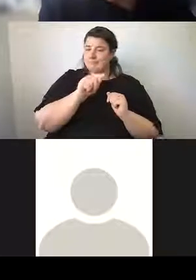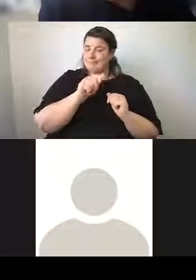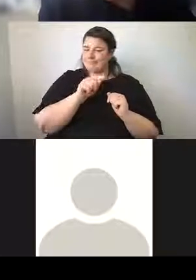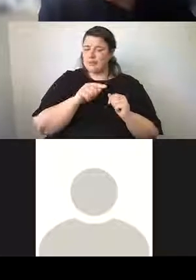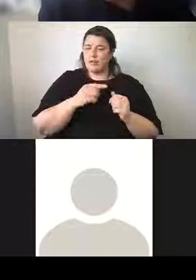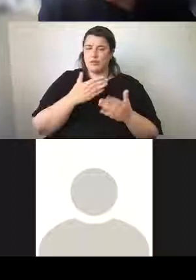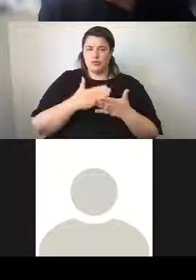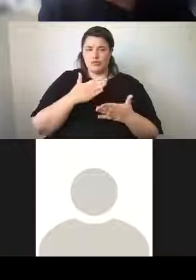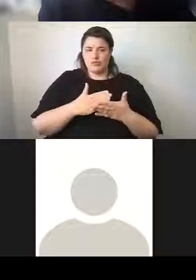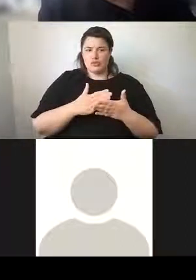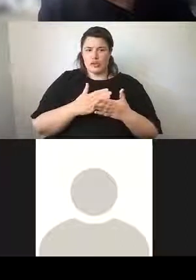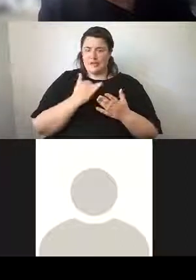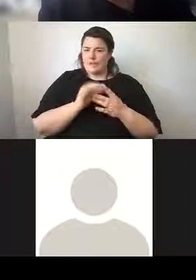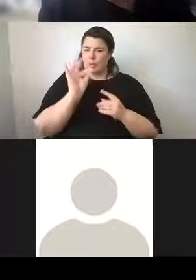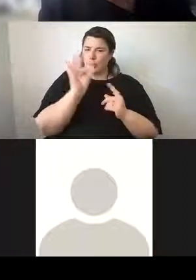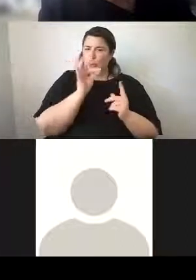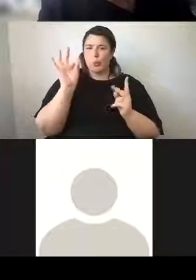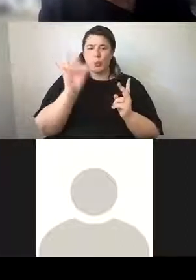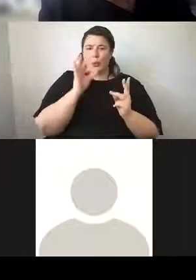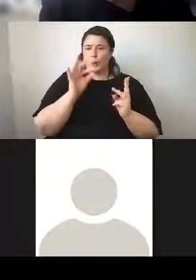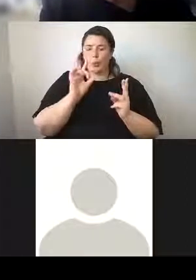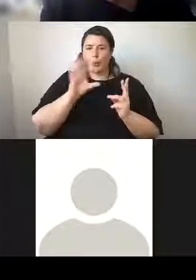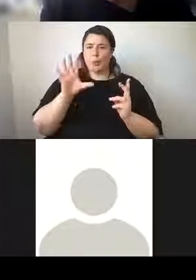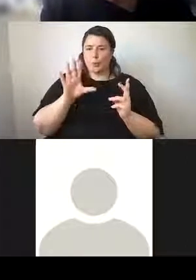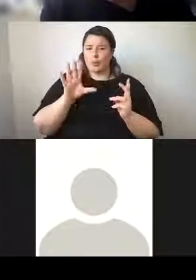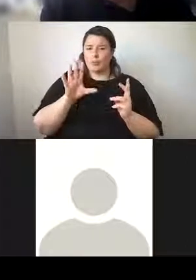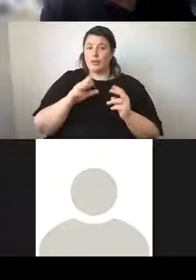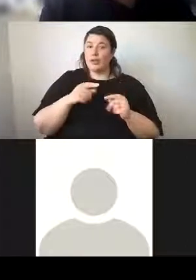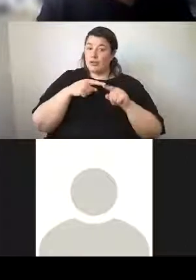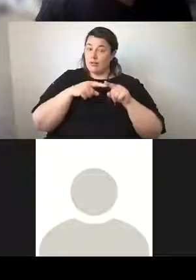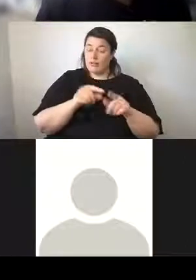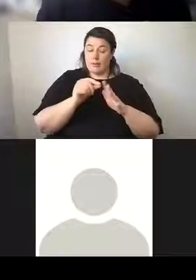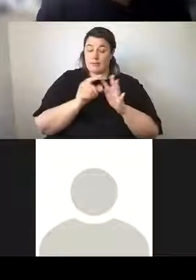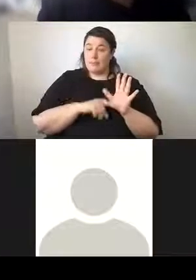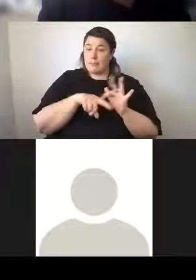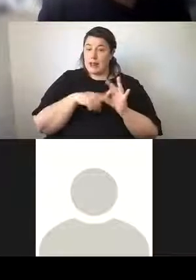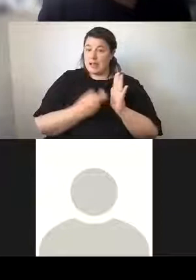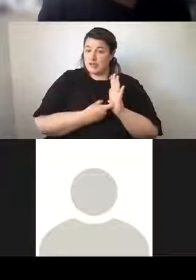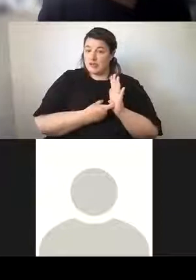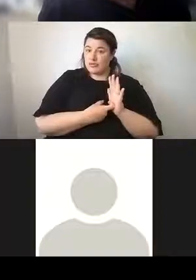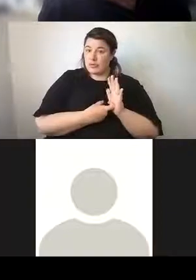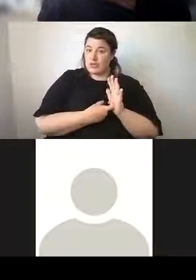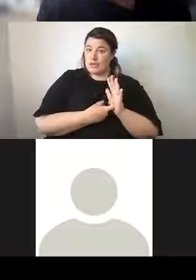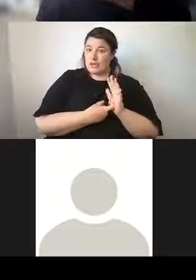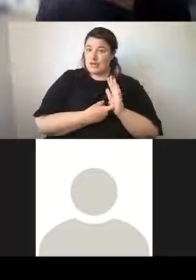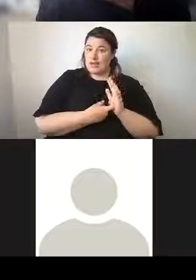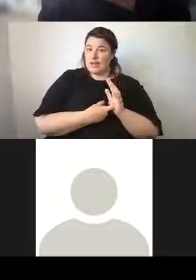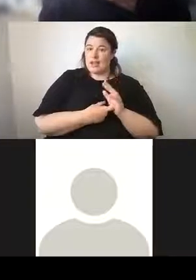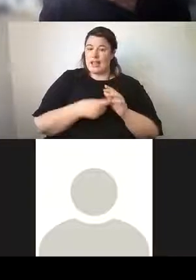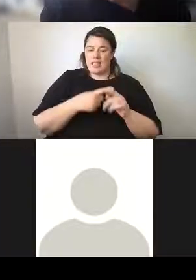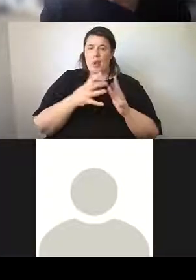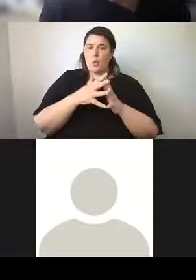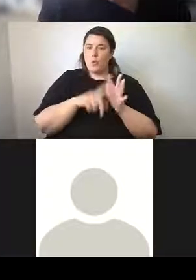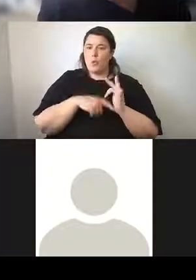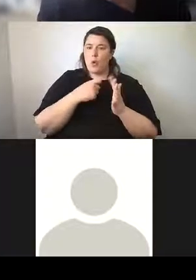exceedingly fine and was modeled by plasterers and strung on pieces of thin wire,